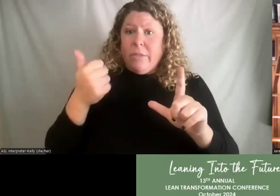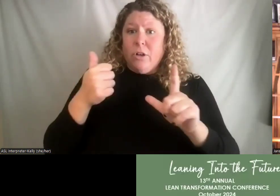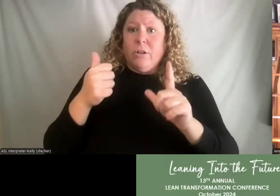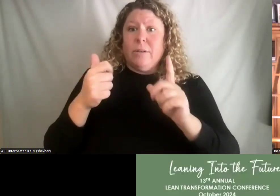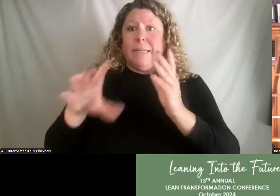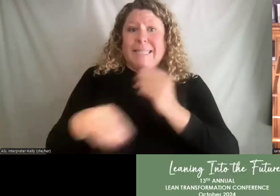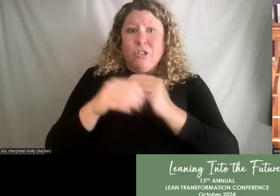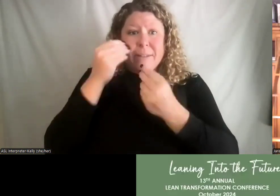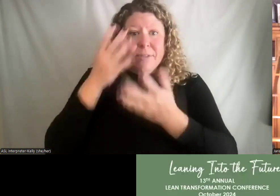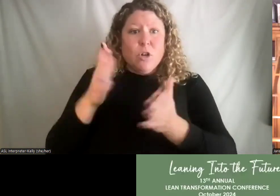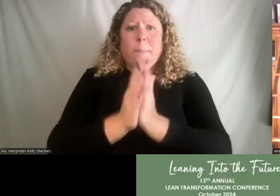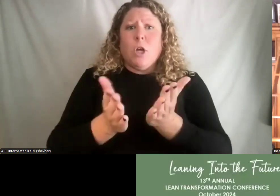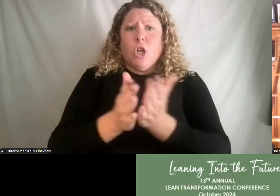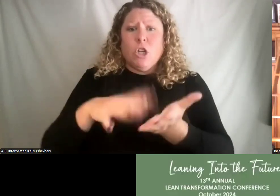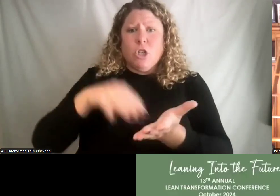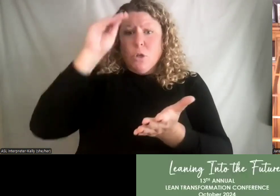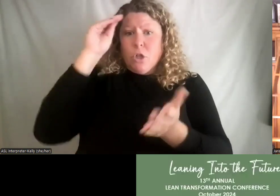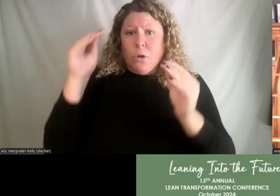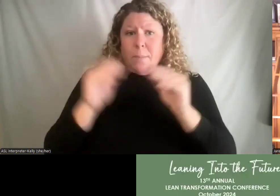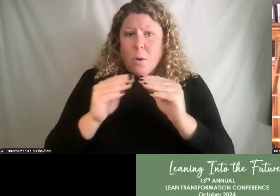to learn more about this topic?